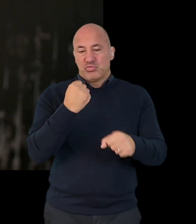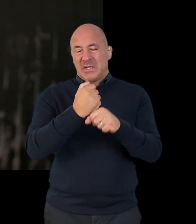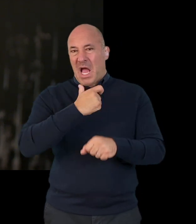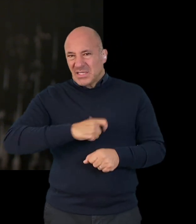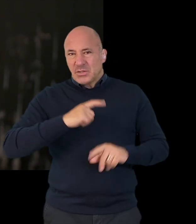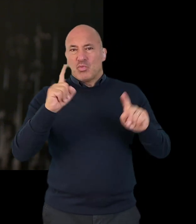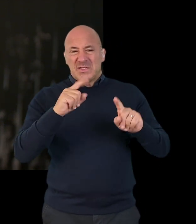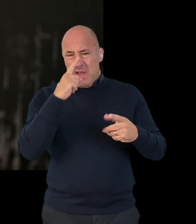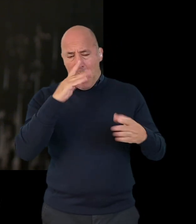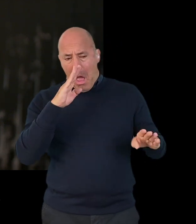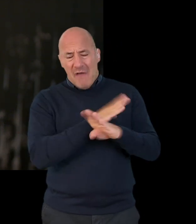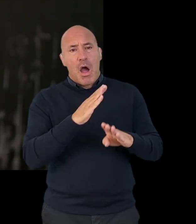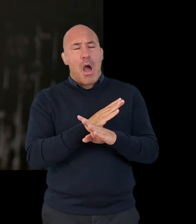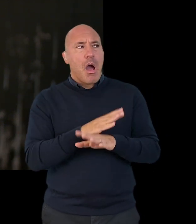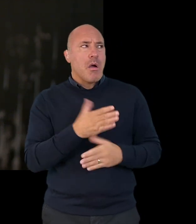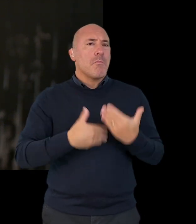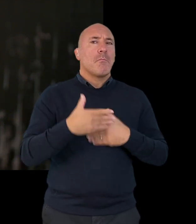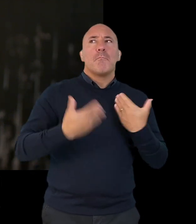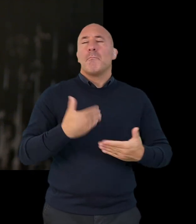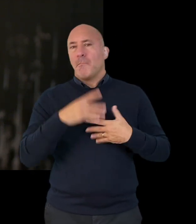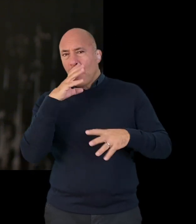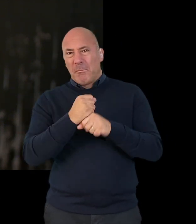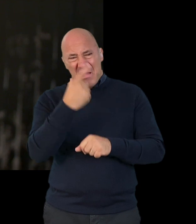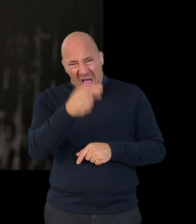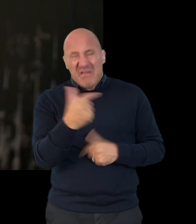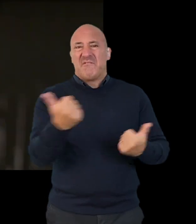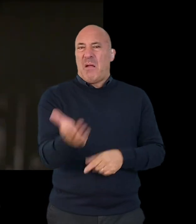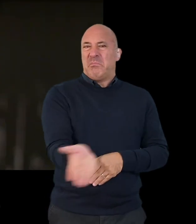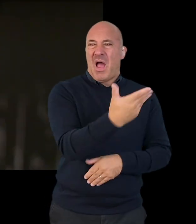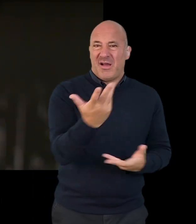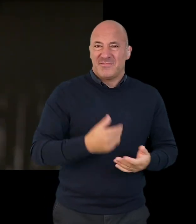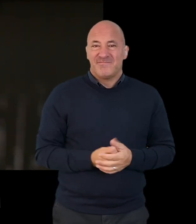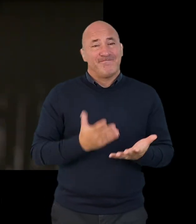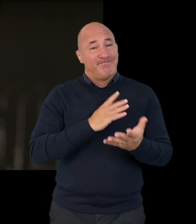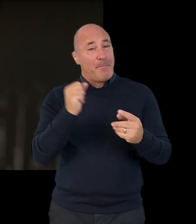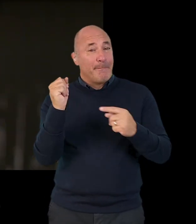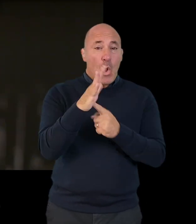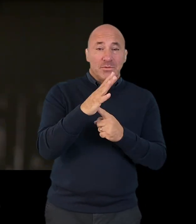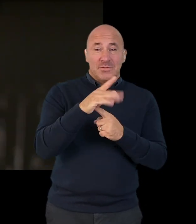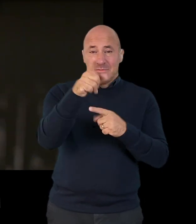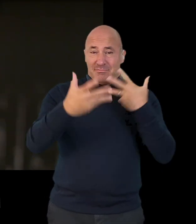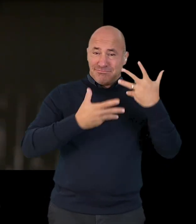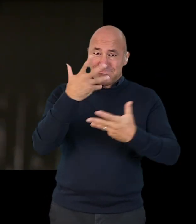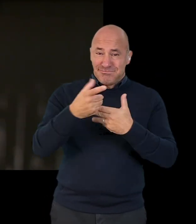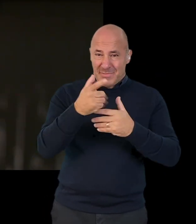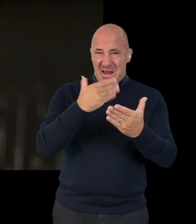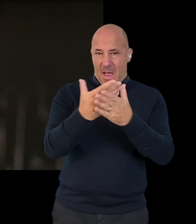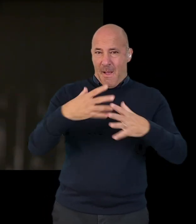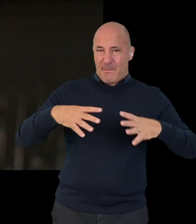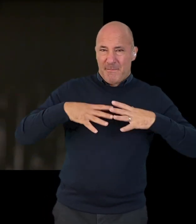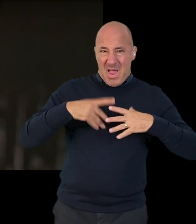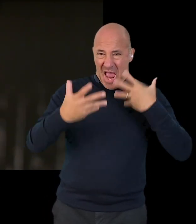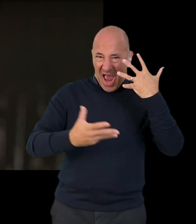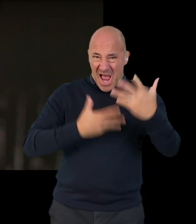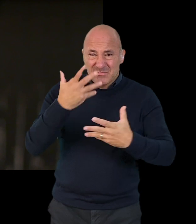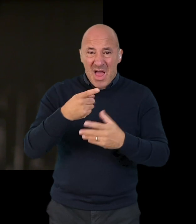hide your sexual identity or gender identity in your country. This is why it's very important that in your statement when you